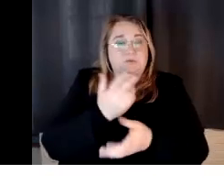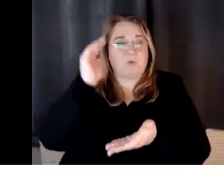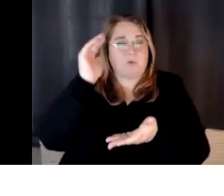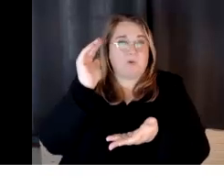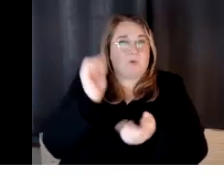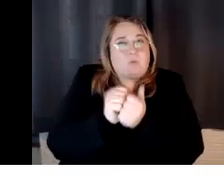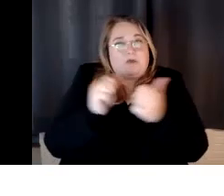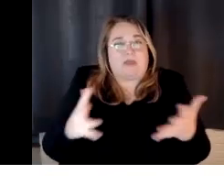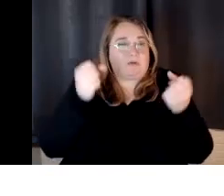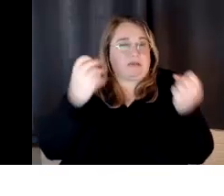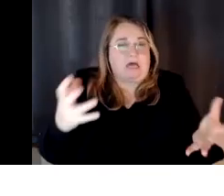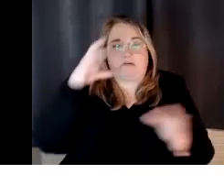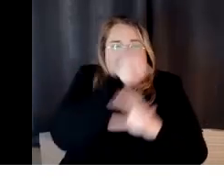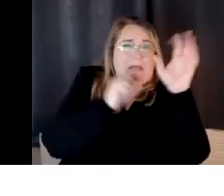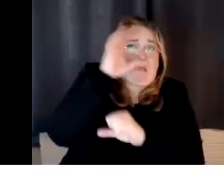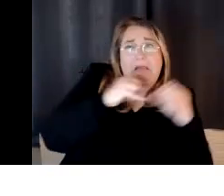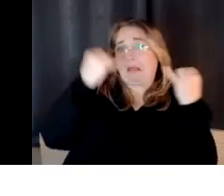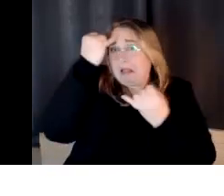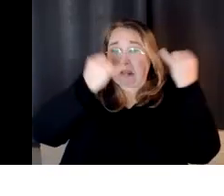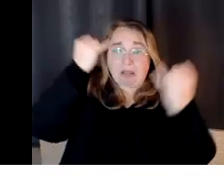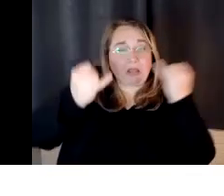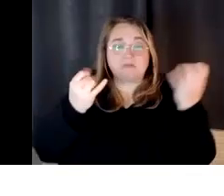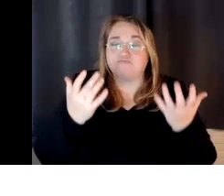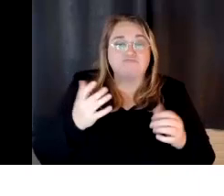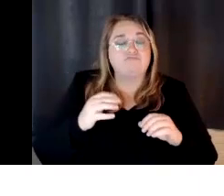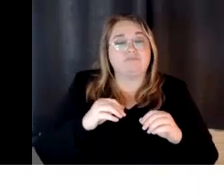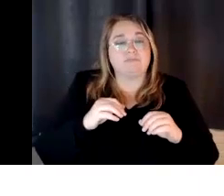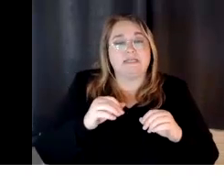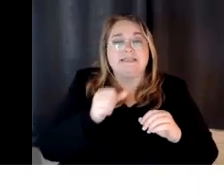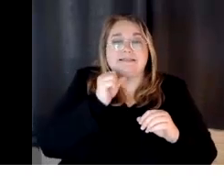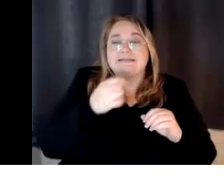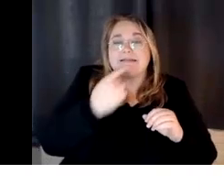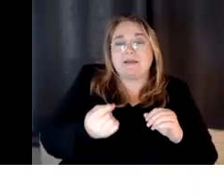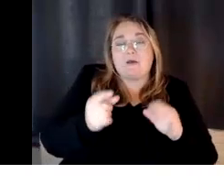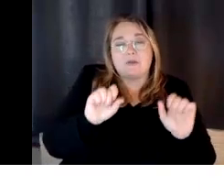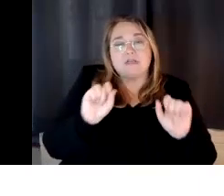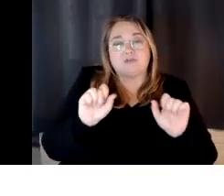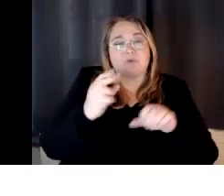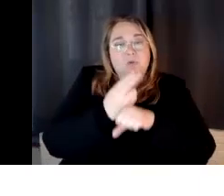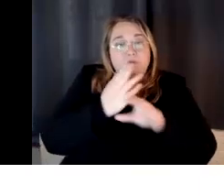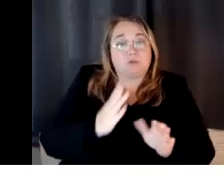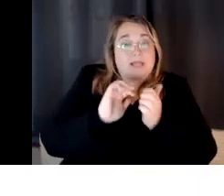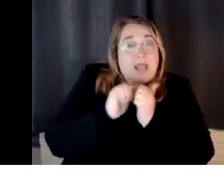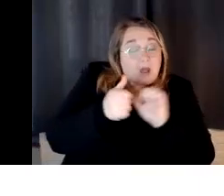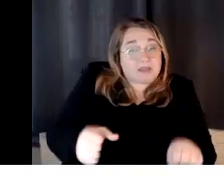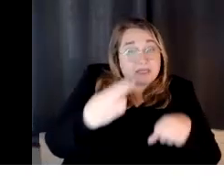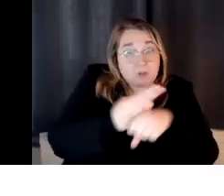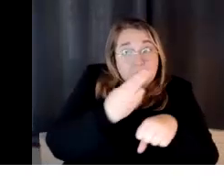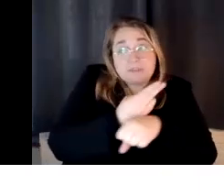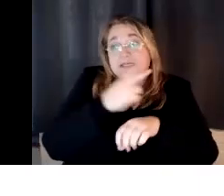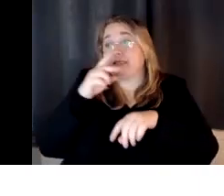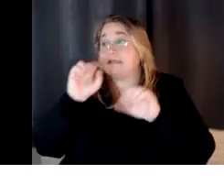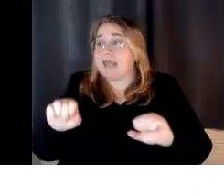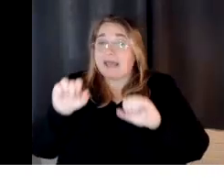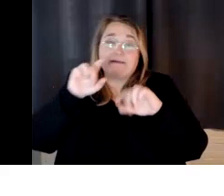copyrighted, but that doesn't necessarily tell any potential users how they can use it, what they can use it for, what they cannot use it